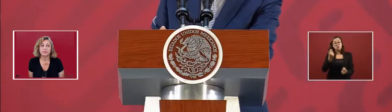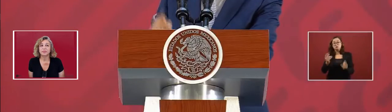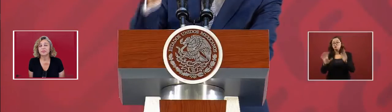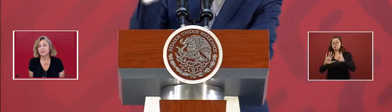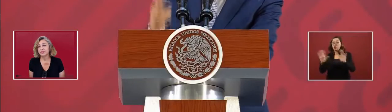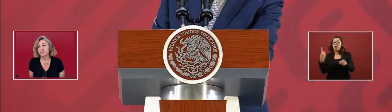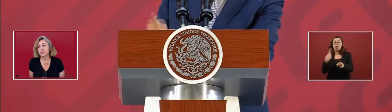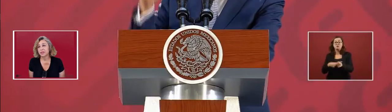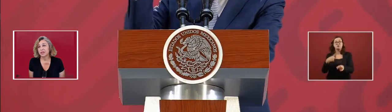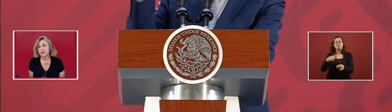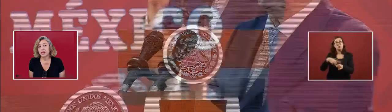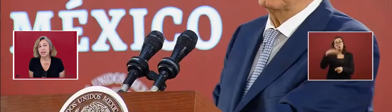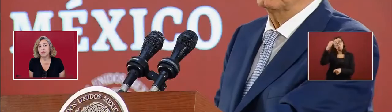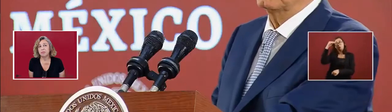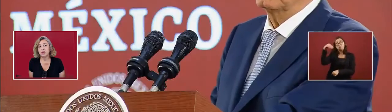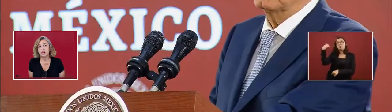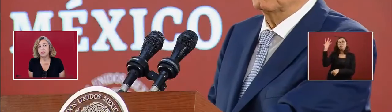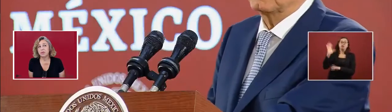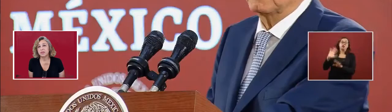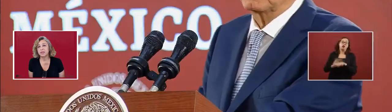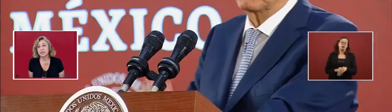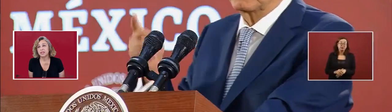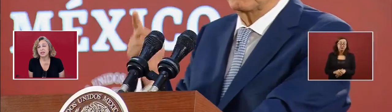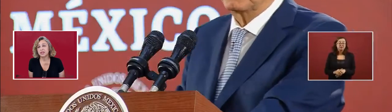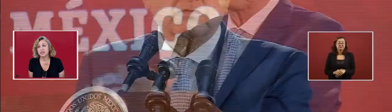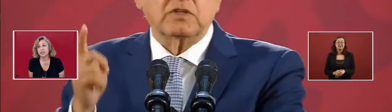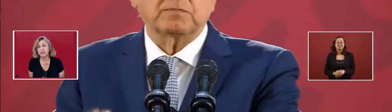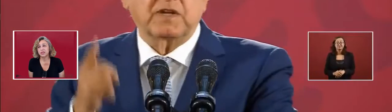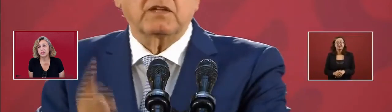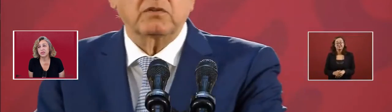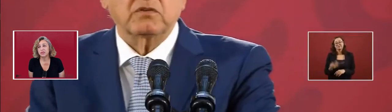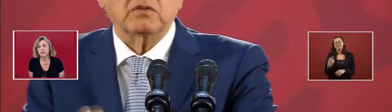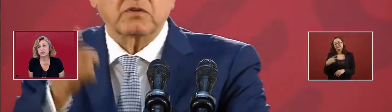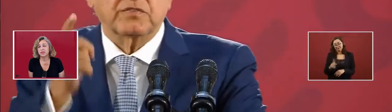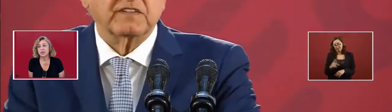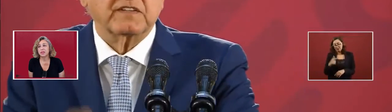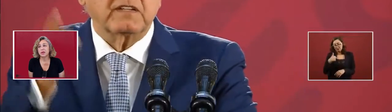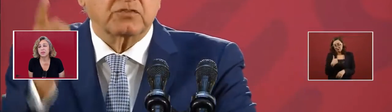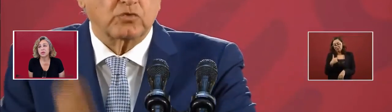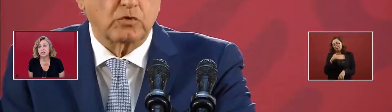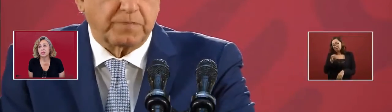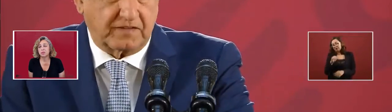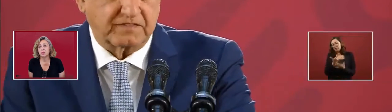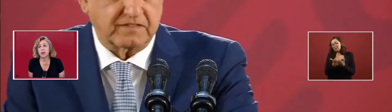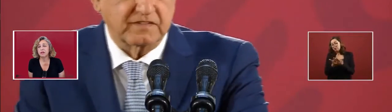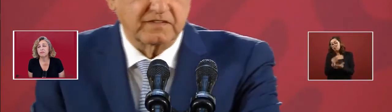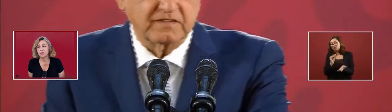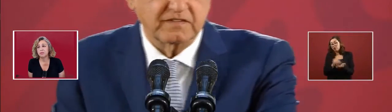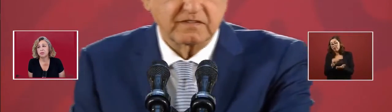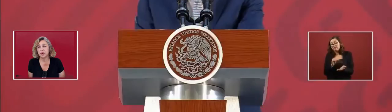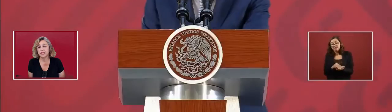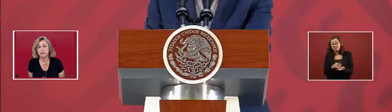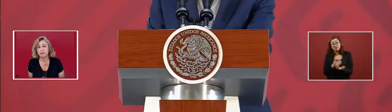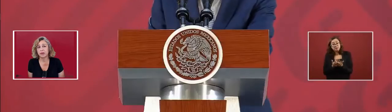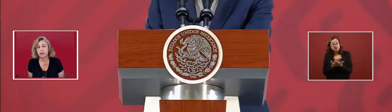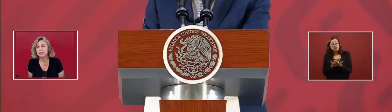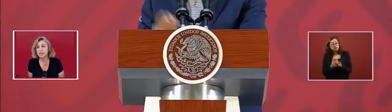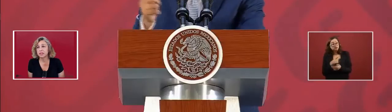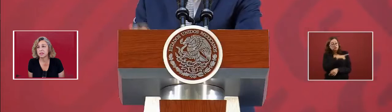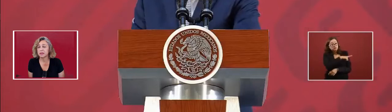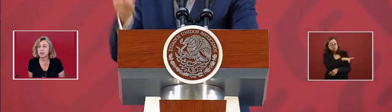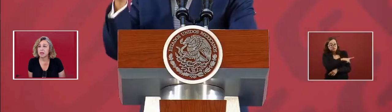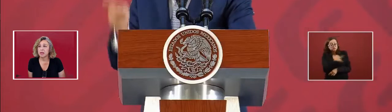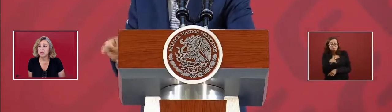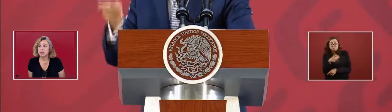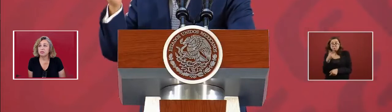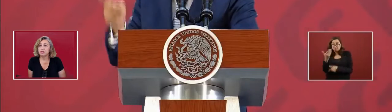and I'm putting a parenthesis here to let you know that we're still waiting for them to ask for forgiveness.